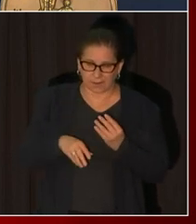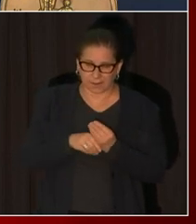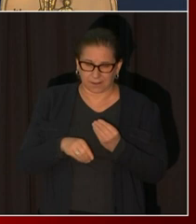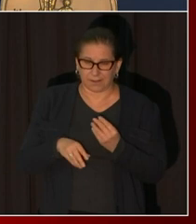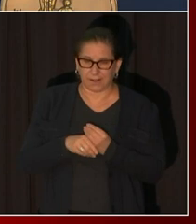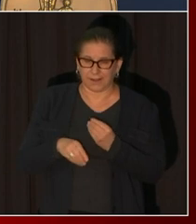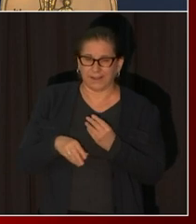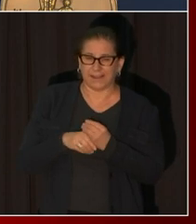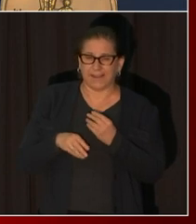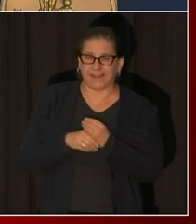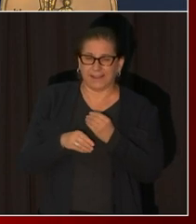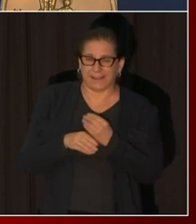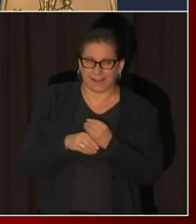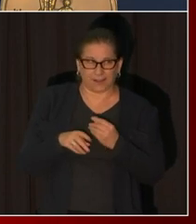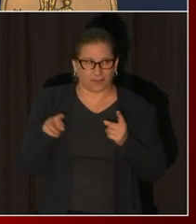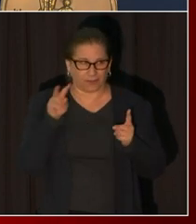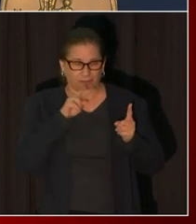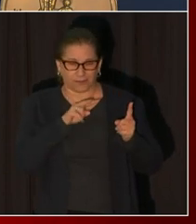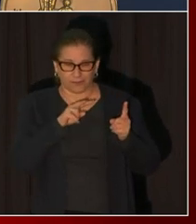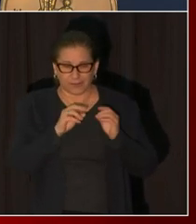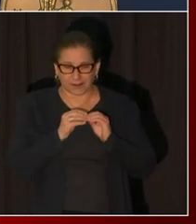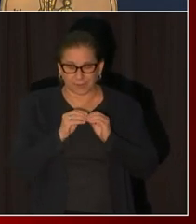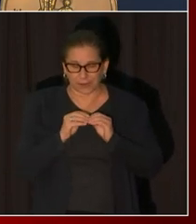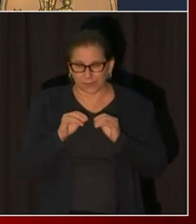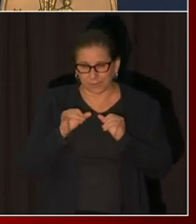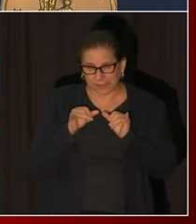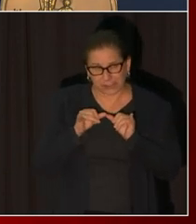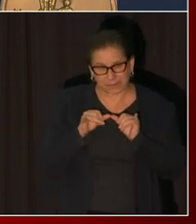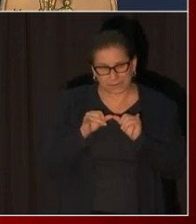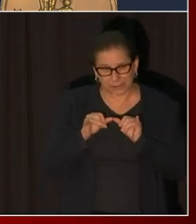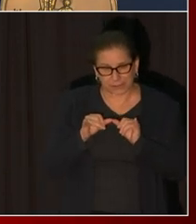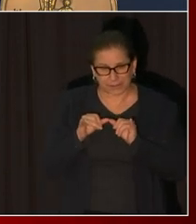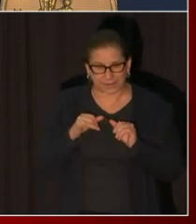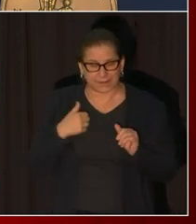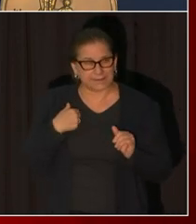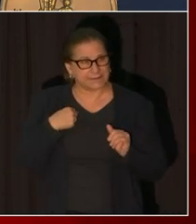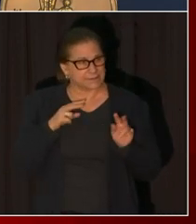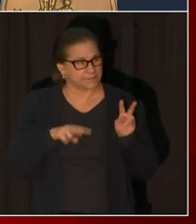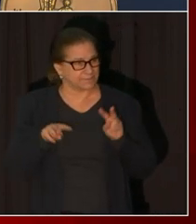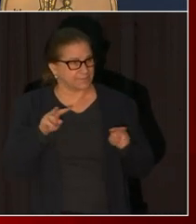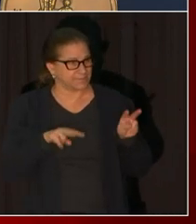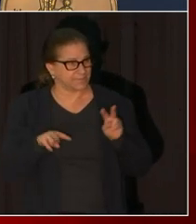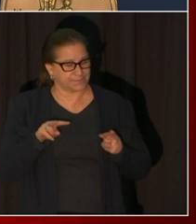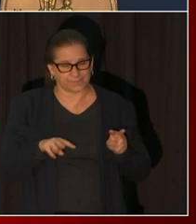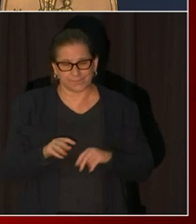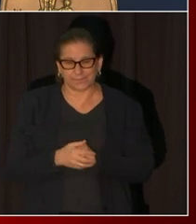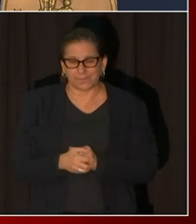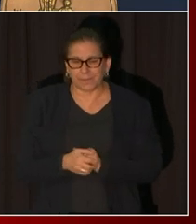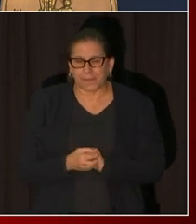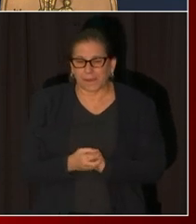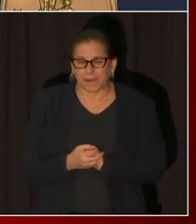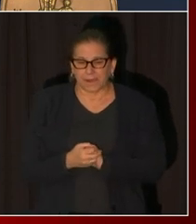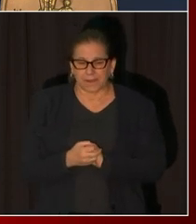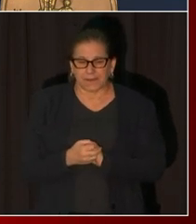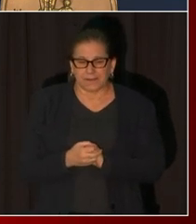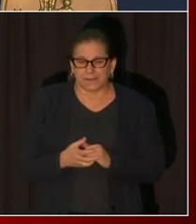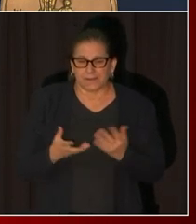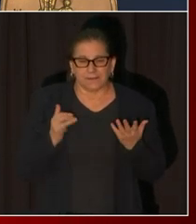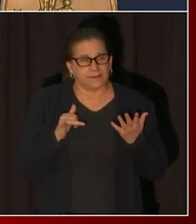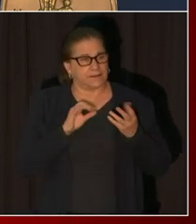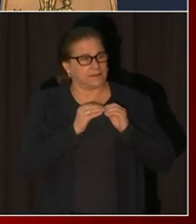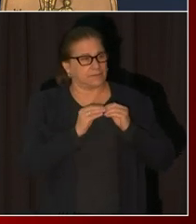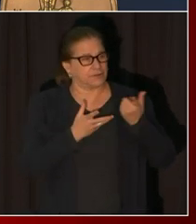an update to the metrics that we are following in order to move into the first phase of reopening.